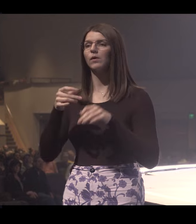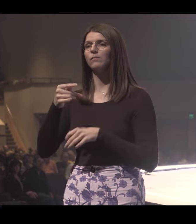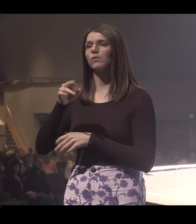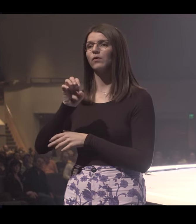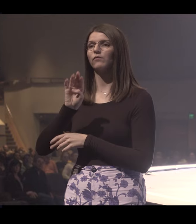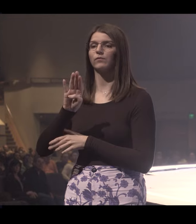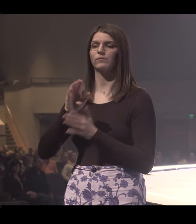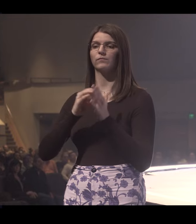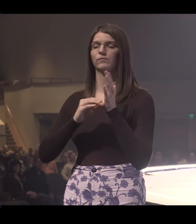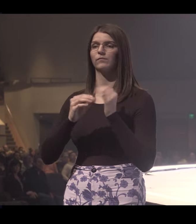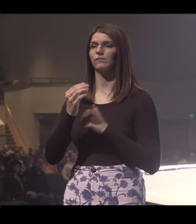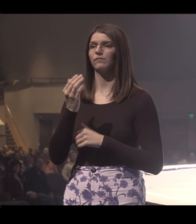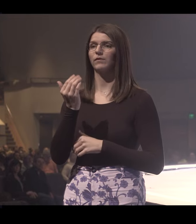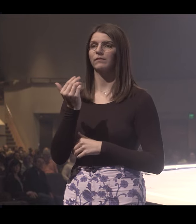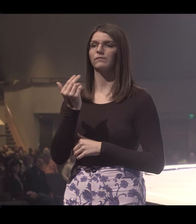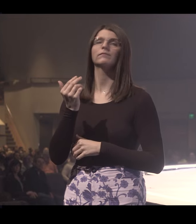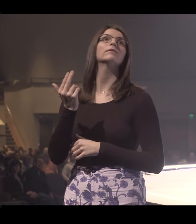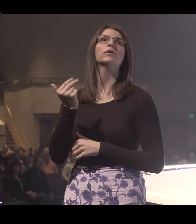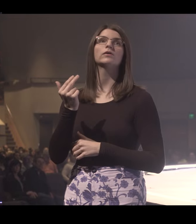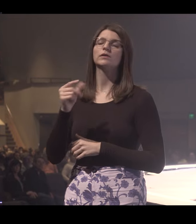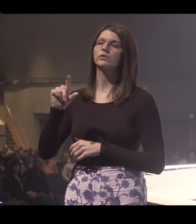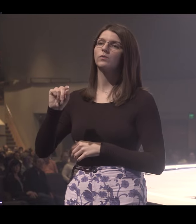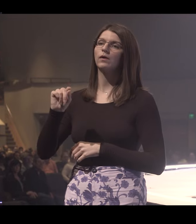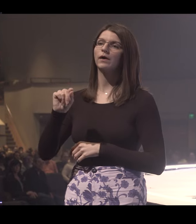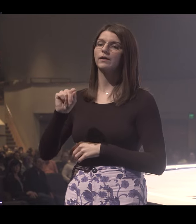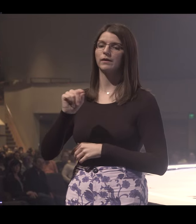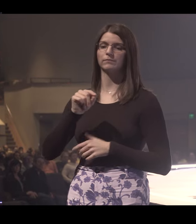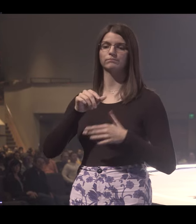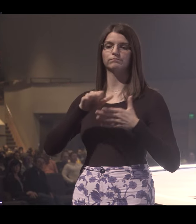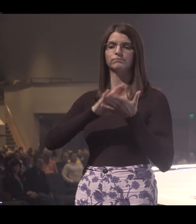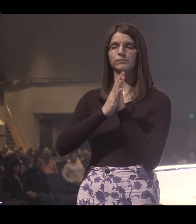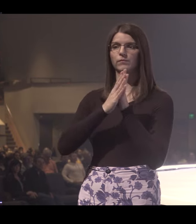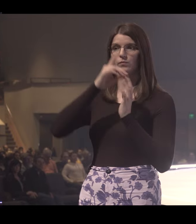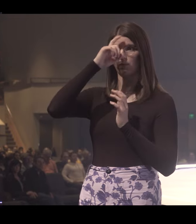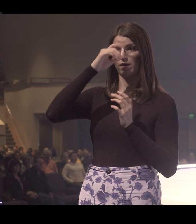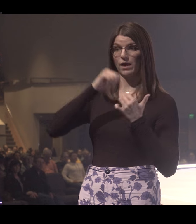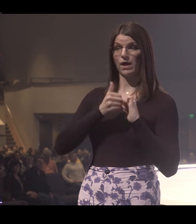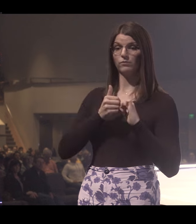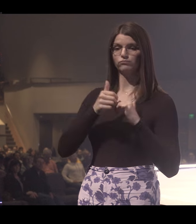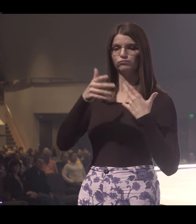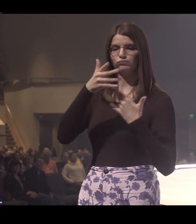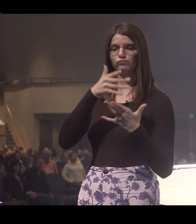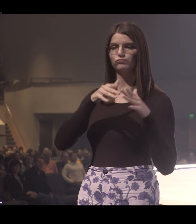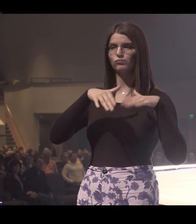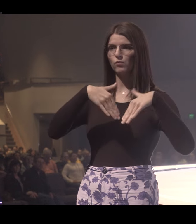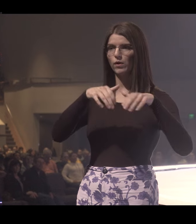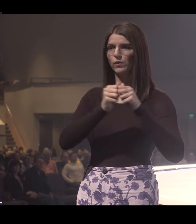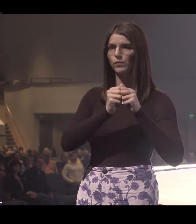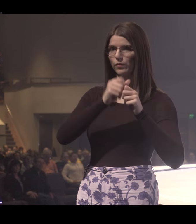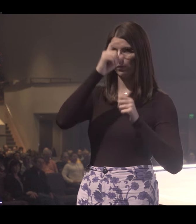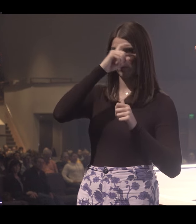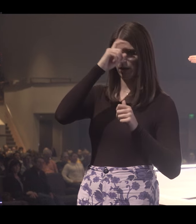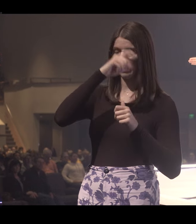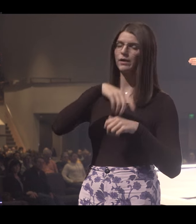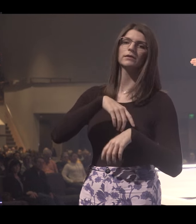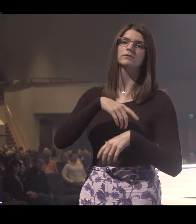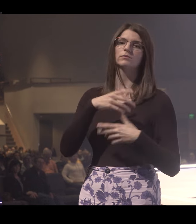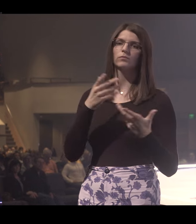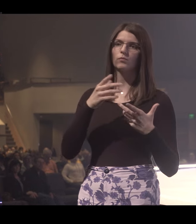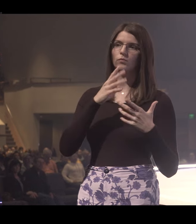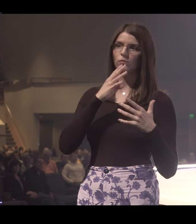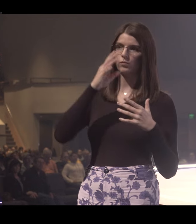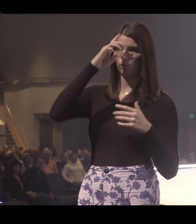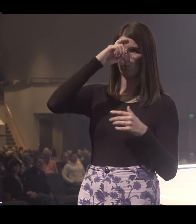13, 20 says, Walk, become wise by walking with the wise. So we talked about walking. We talked about